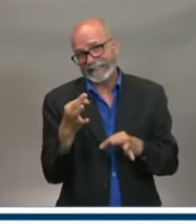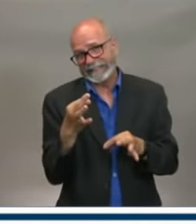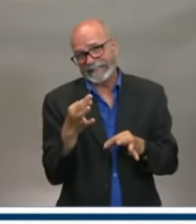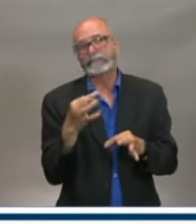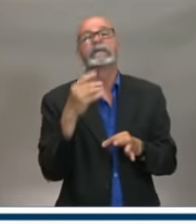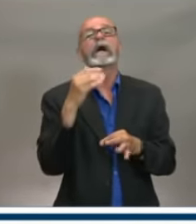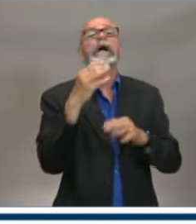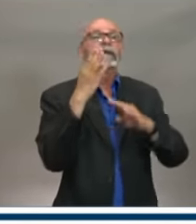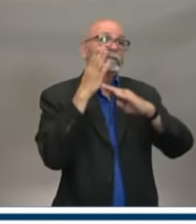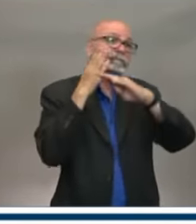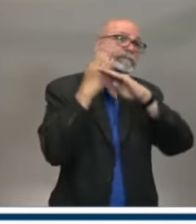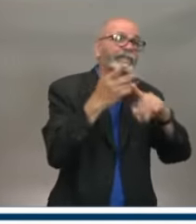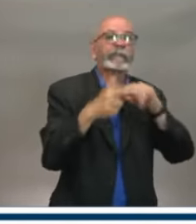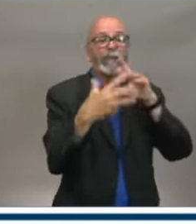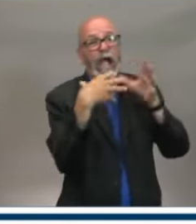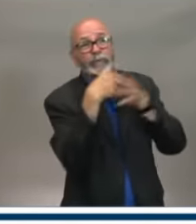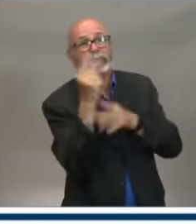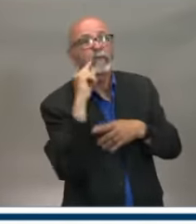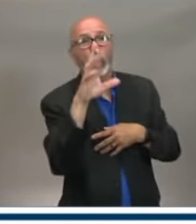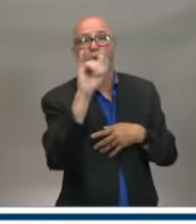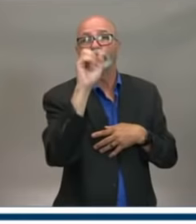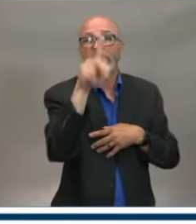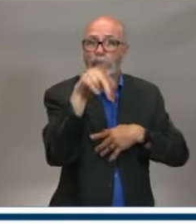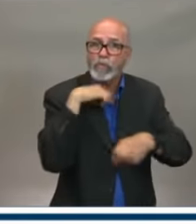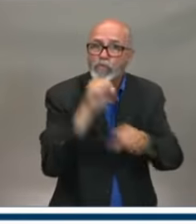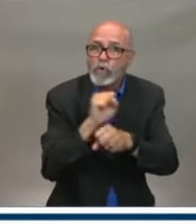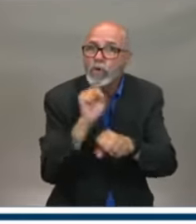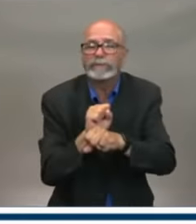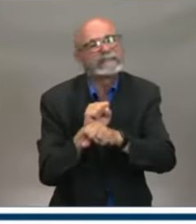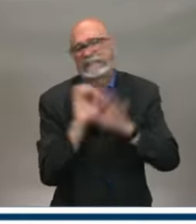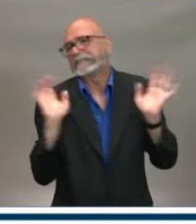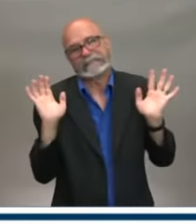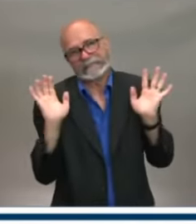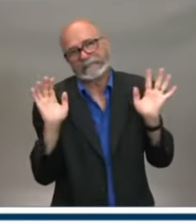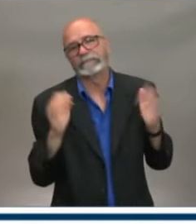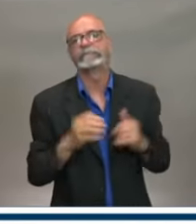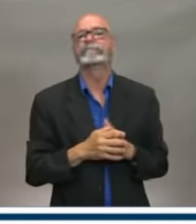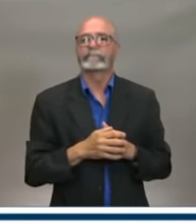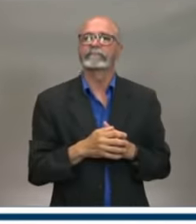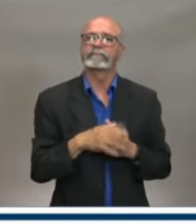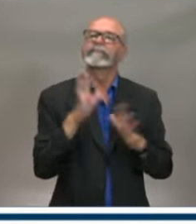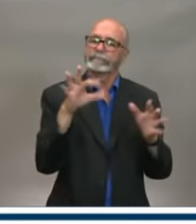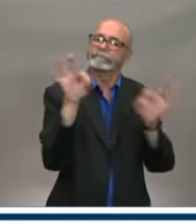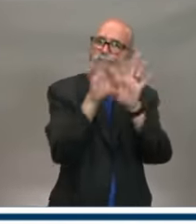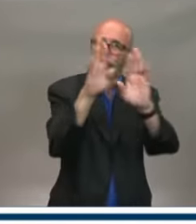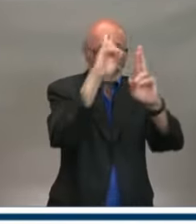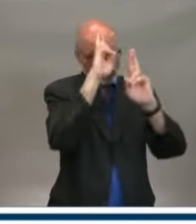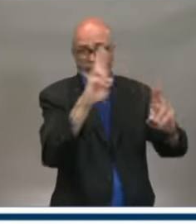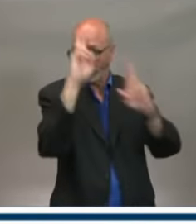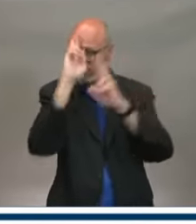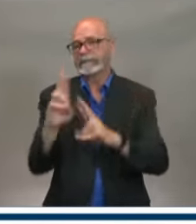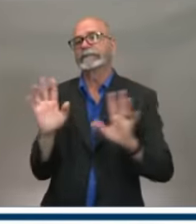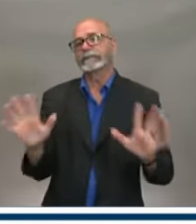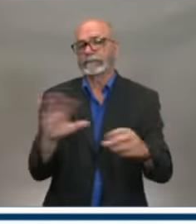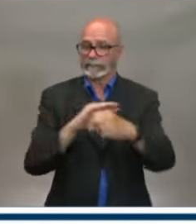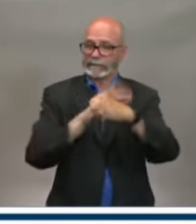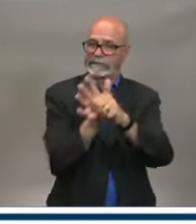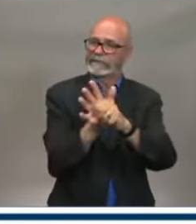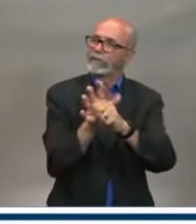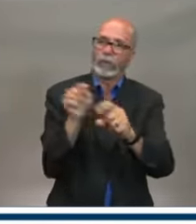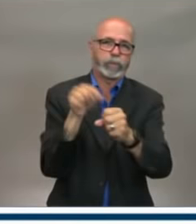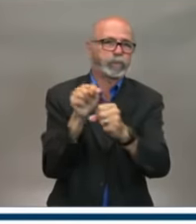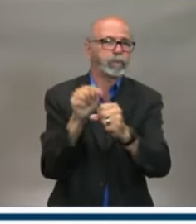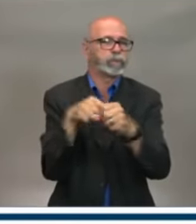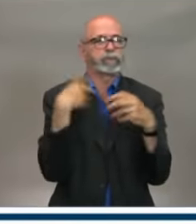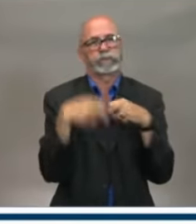opening society in the economy, but at the same time respecting the need to control COVID-19. Next question, we'll go to Tim Biscay with